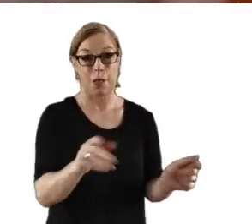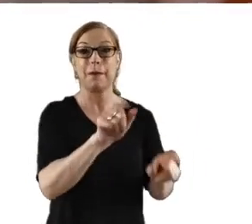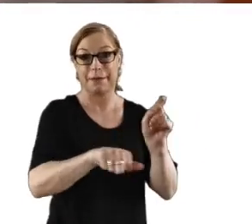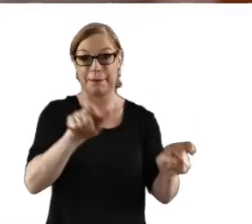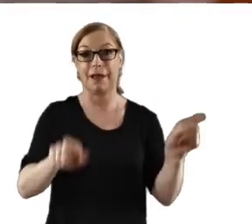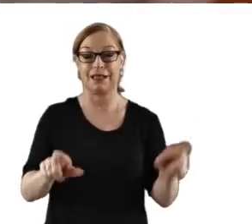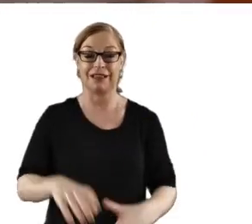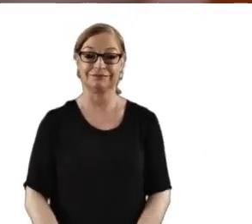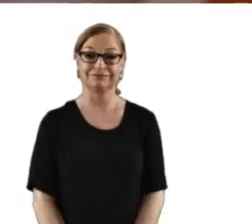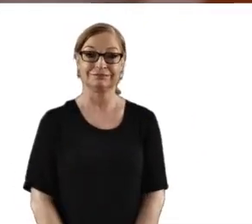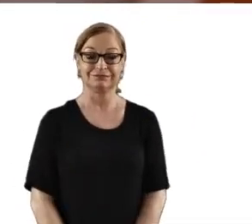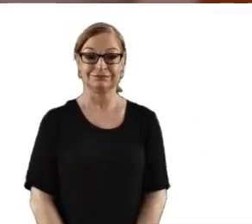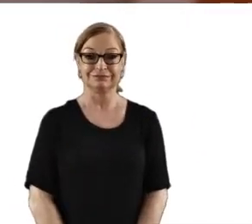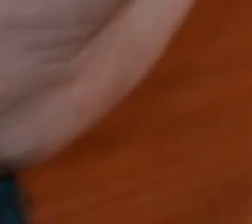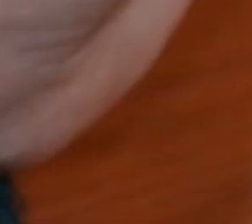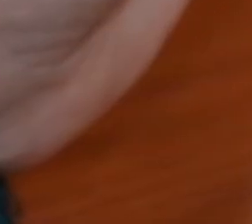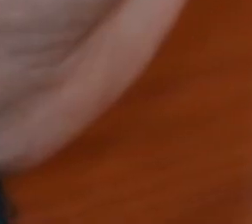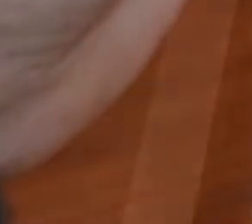all Kiwis.